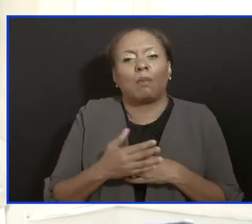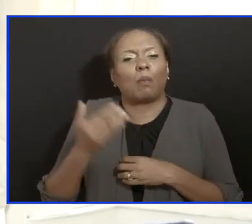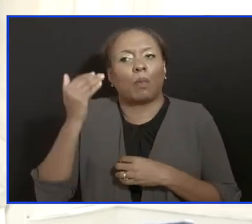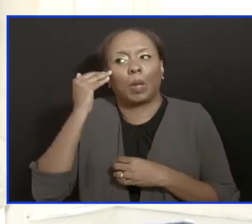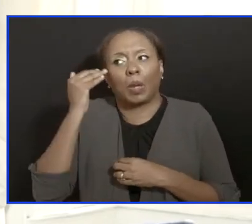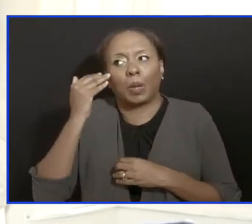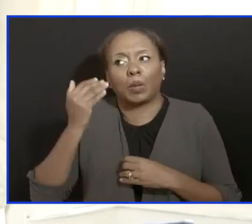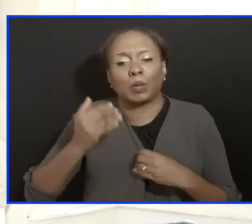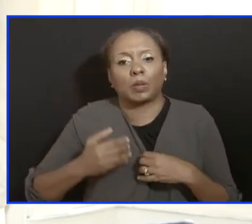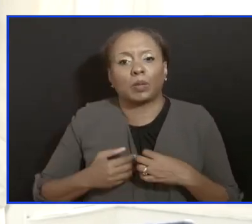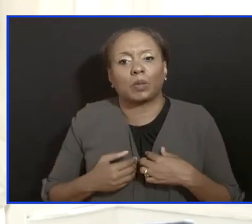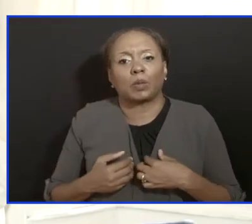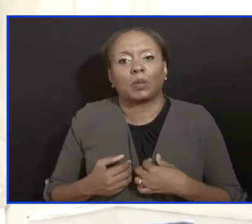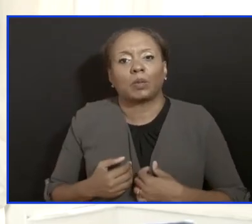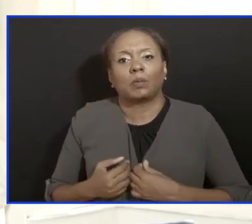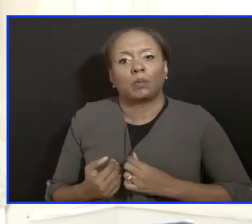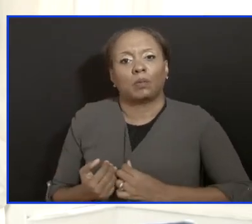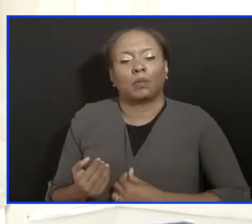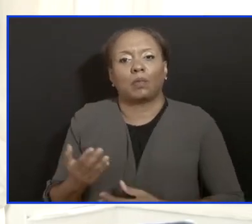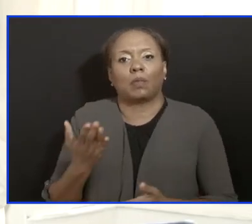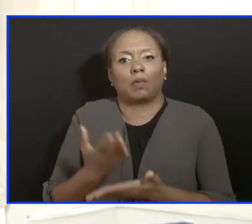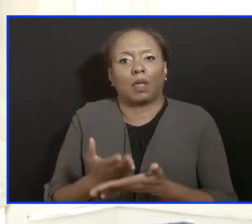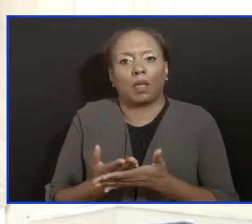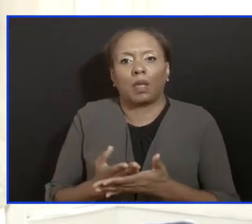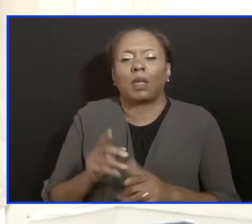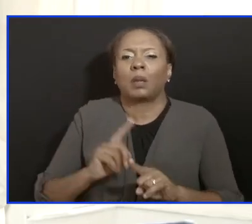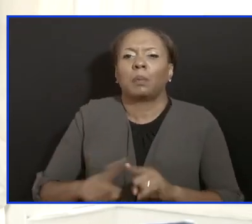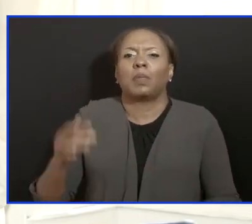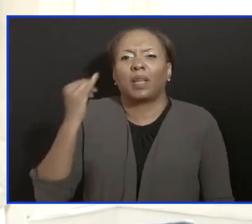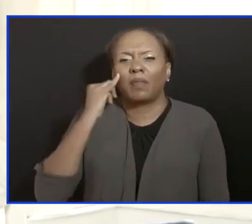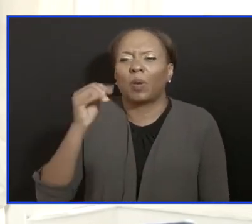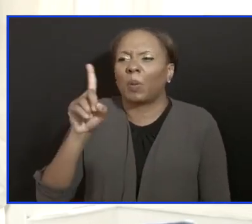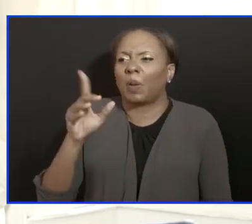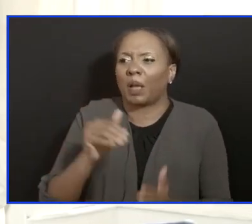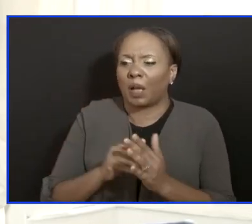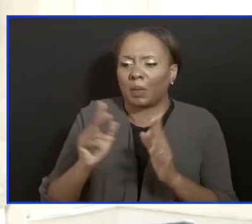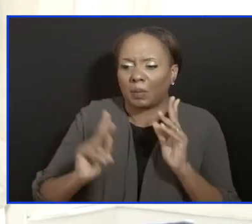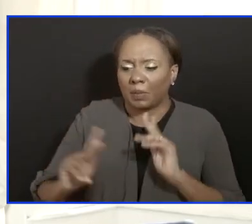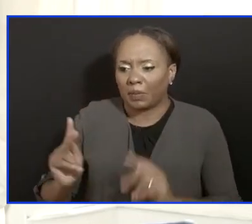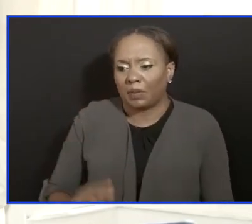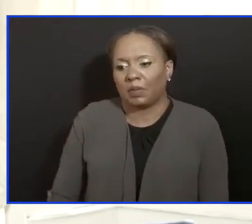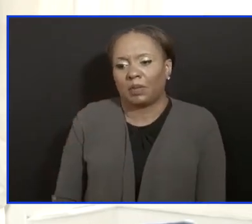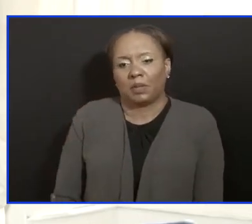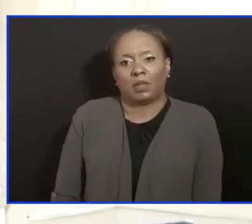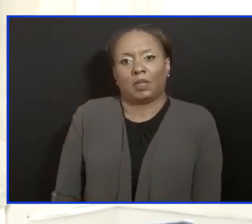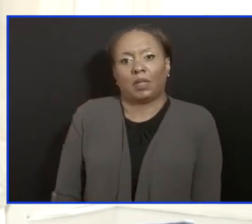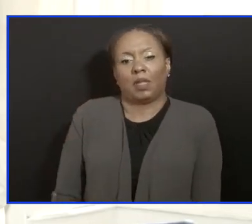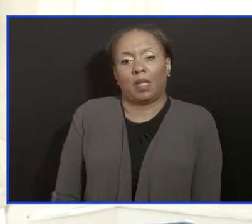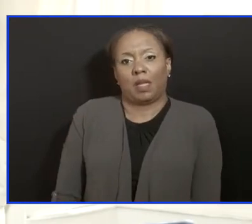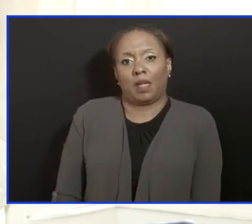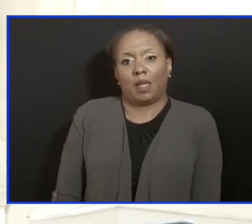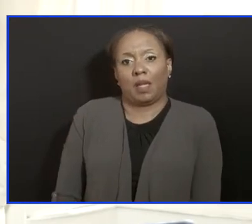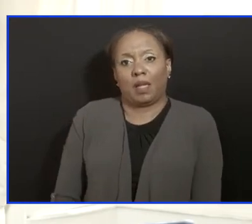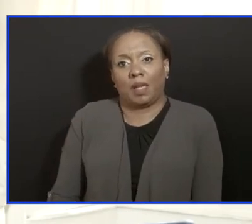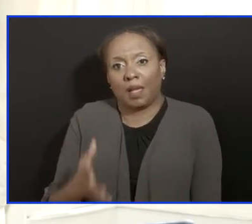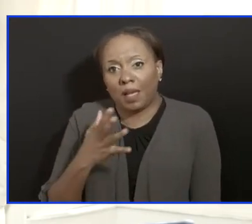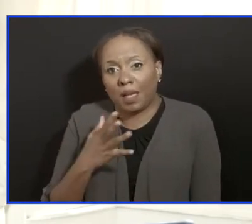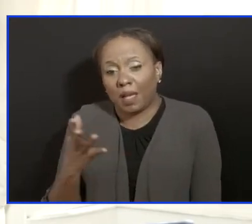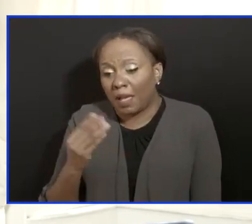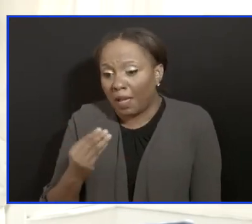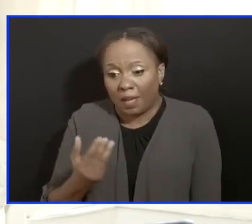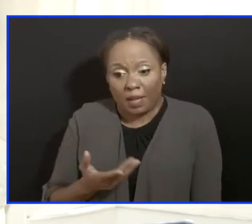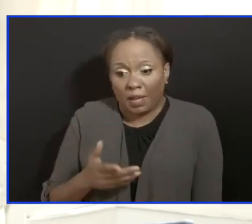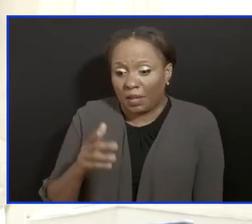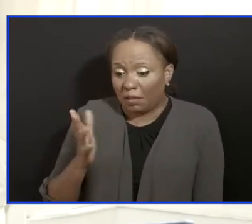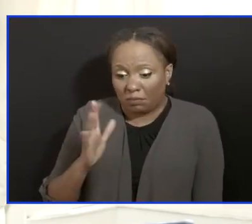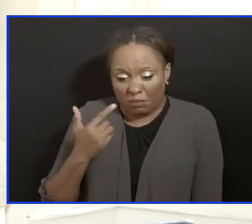Right? We know that as fact. But if I have a thousand people and I don't stretch my healthcare system, then we will live happy. We'll